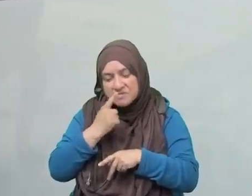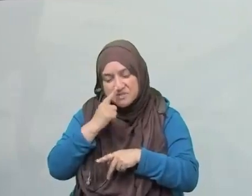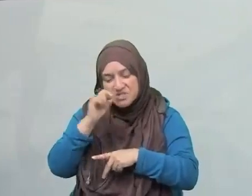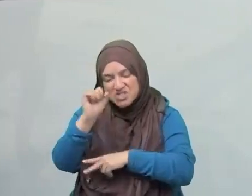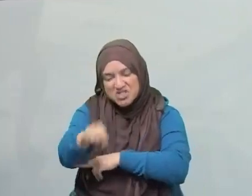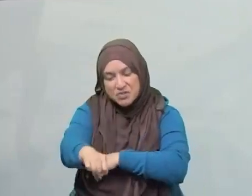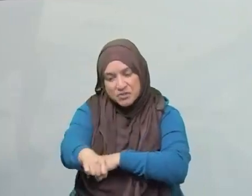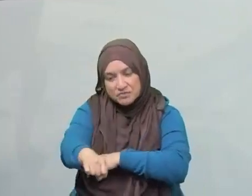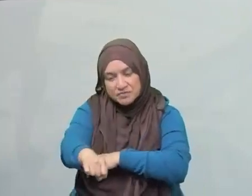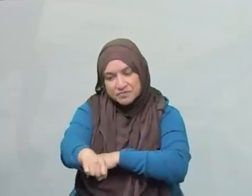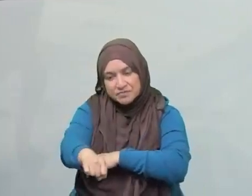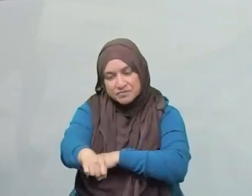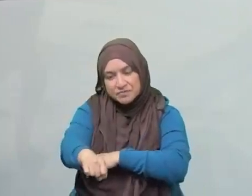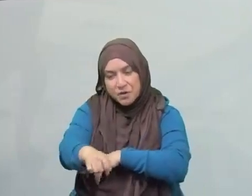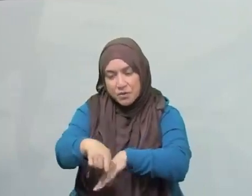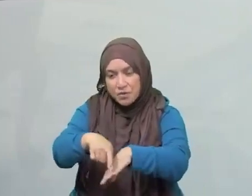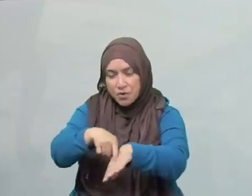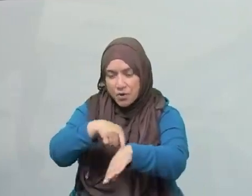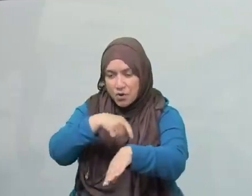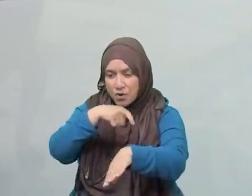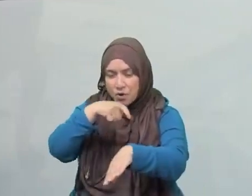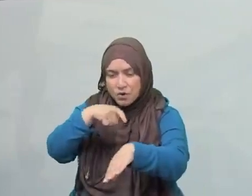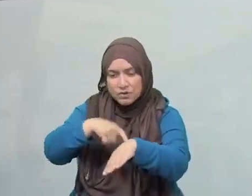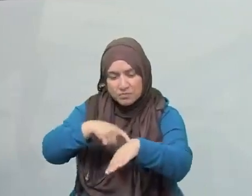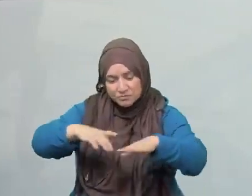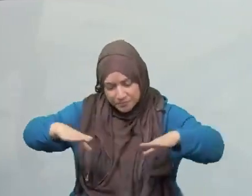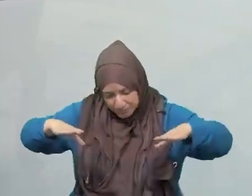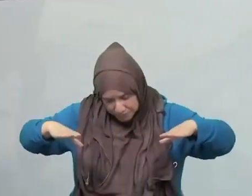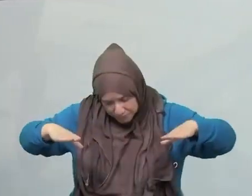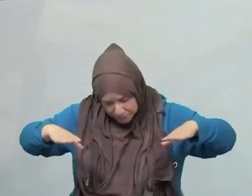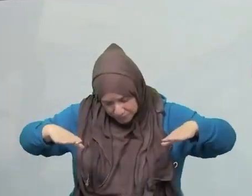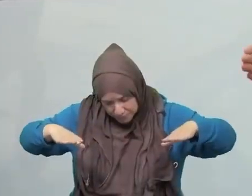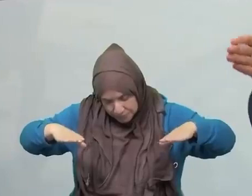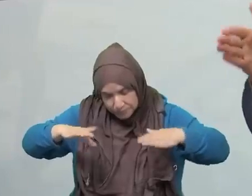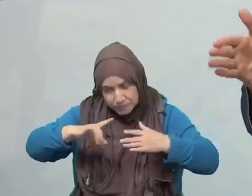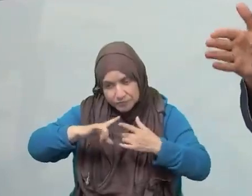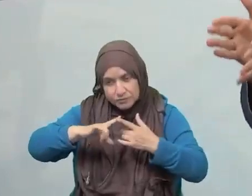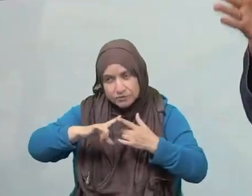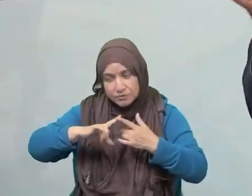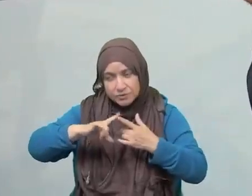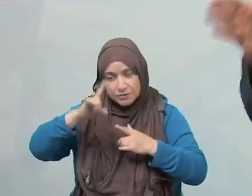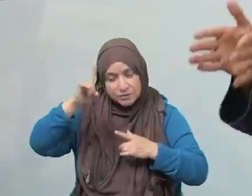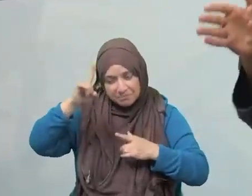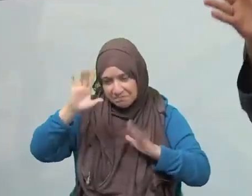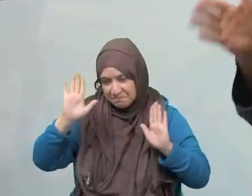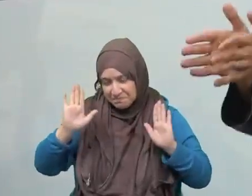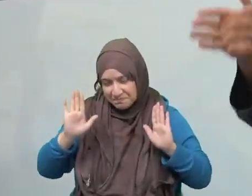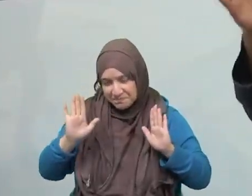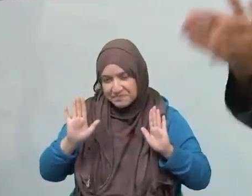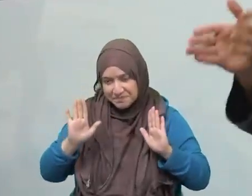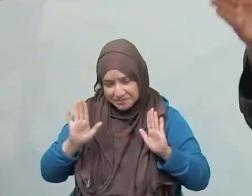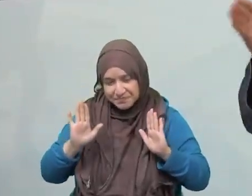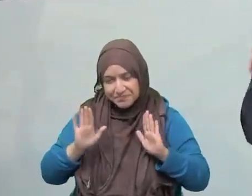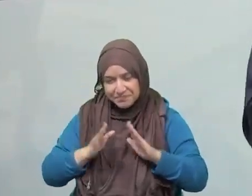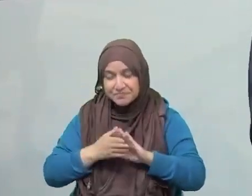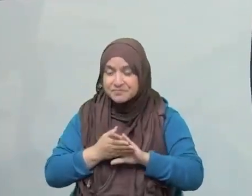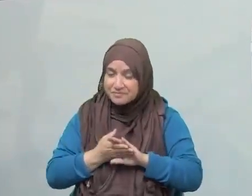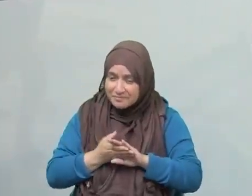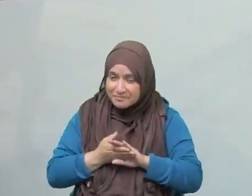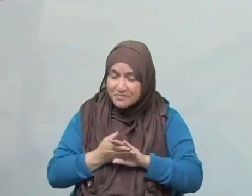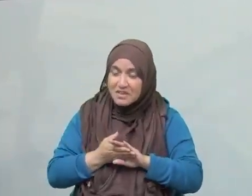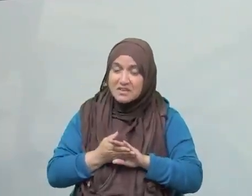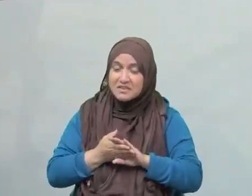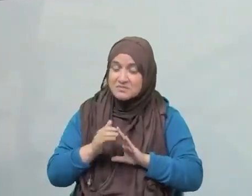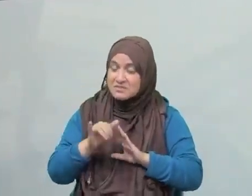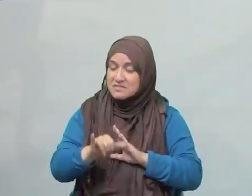going. Continue to remember Allah. One day, you might finish your wird, your allocated times of how much you're going to